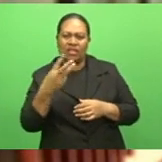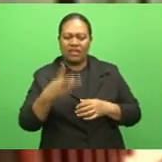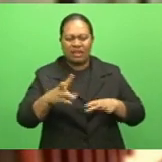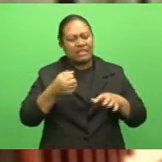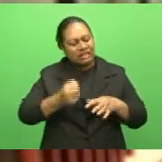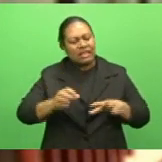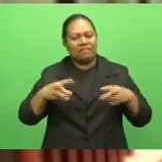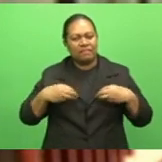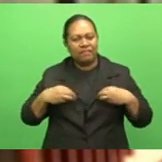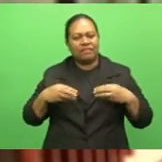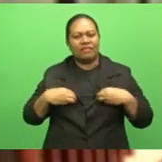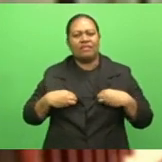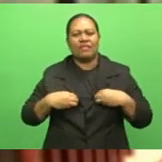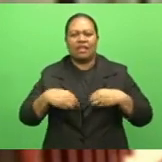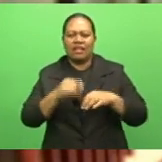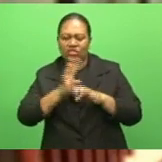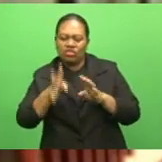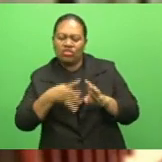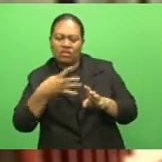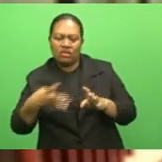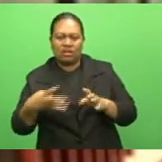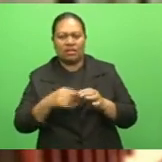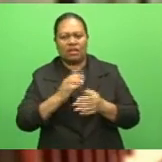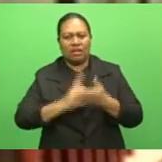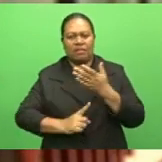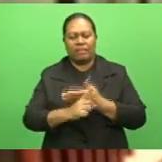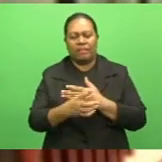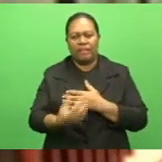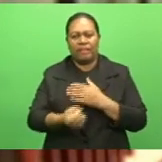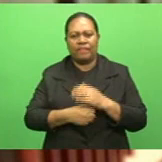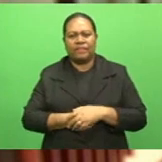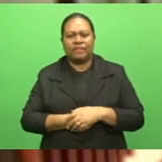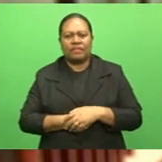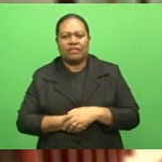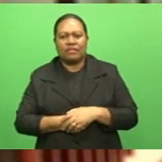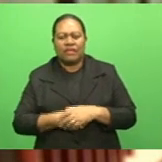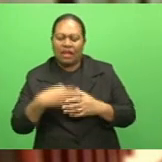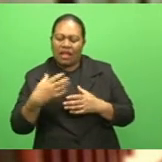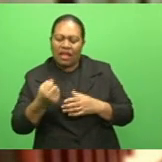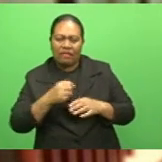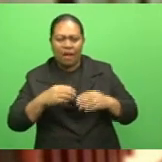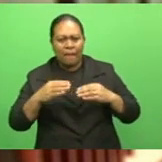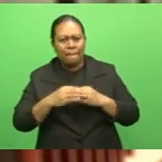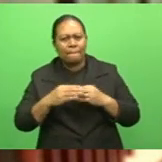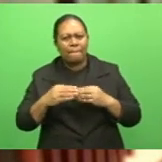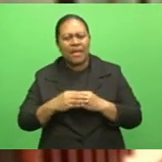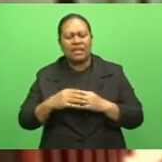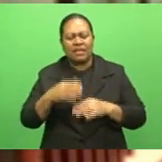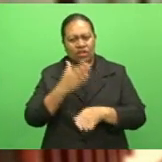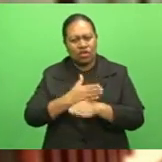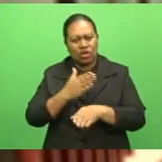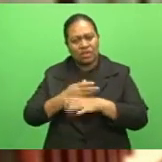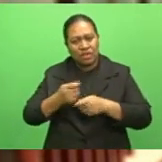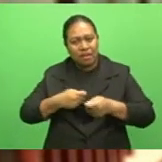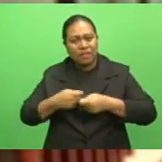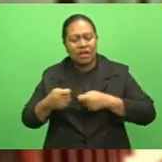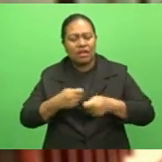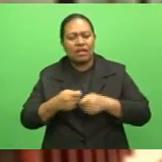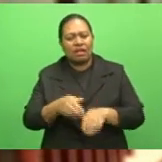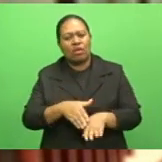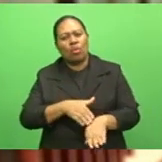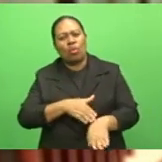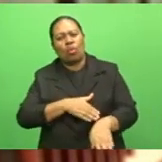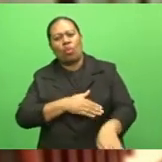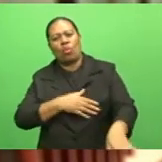unemployment checks in mid-July. Meanwhile, in Australia, the Reserve Bank has warned that the jobs market will take longer to recover.